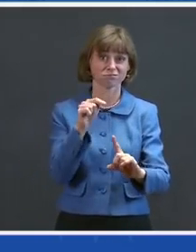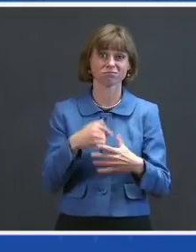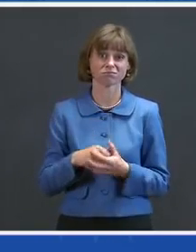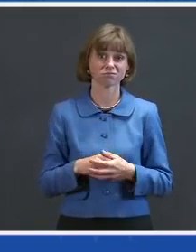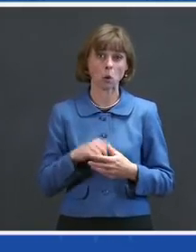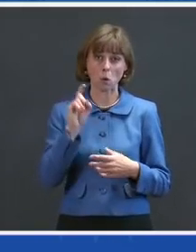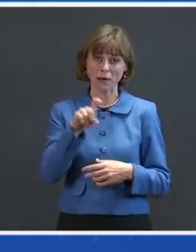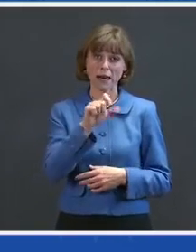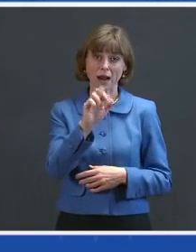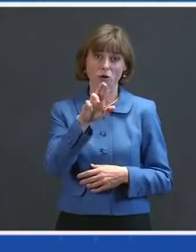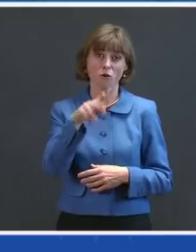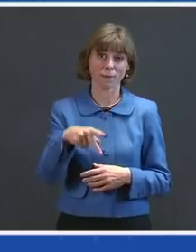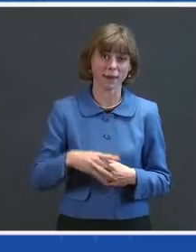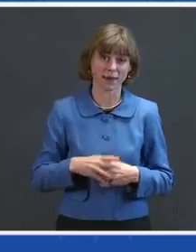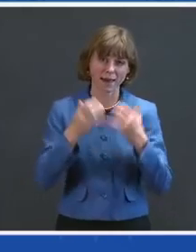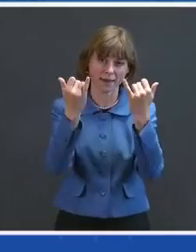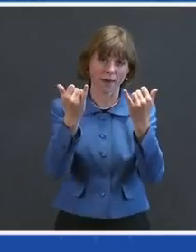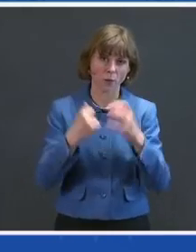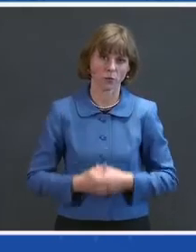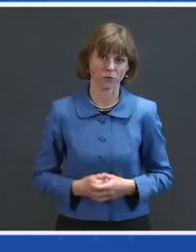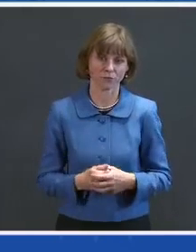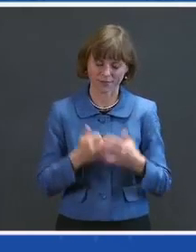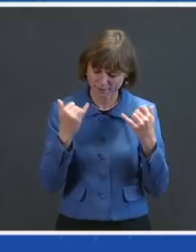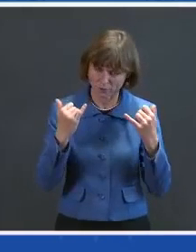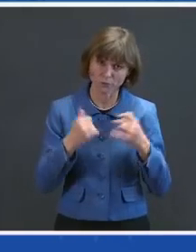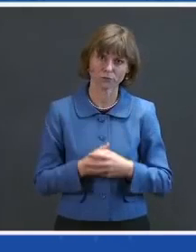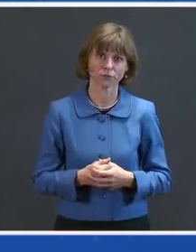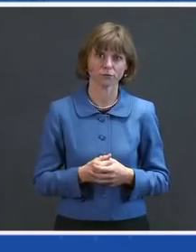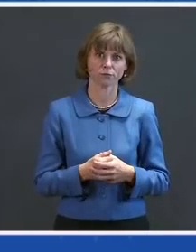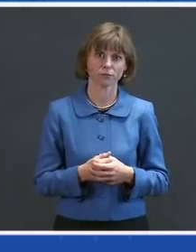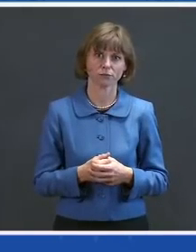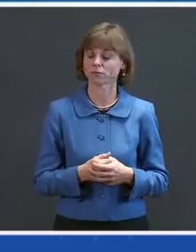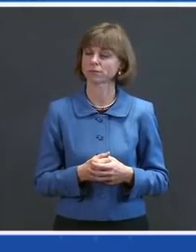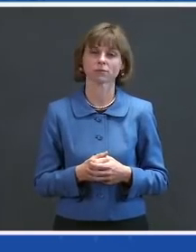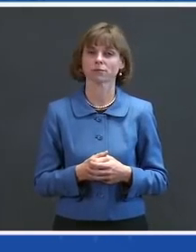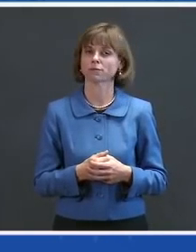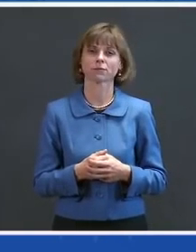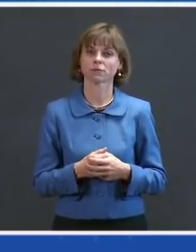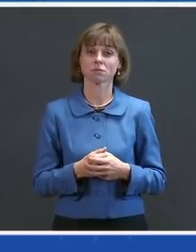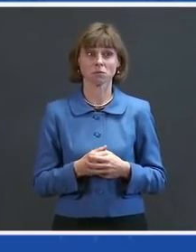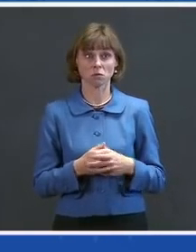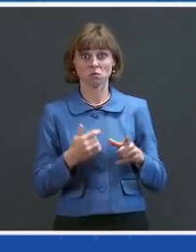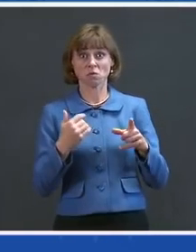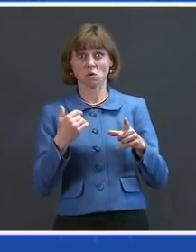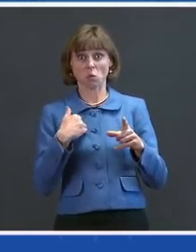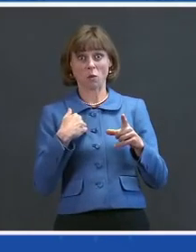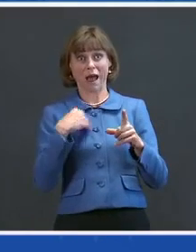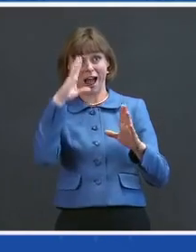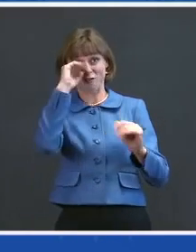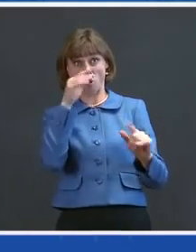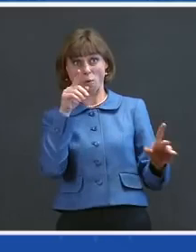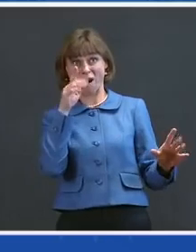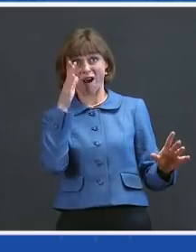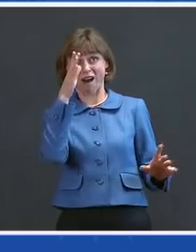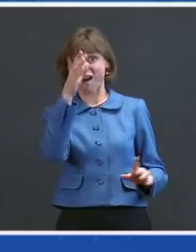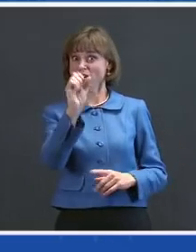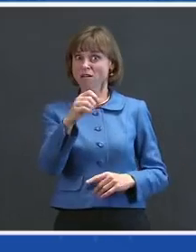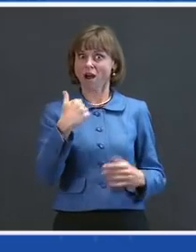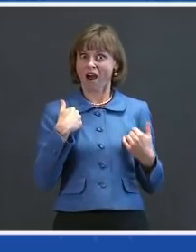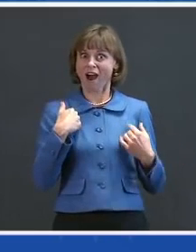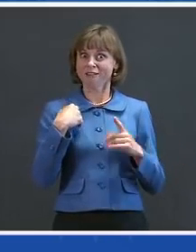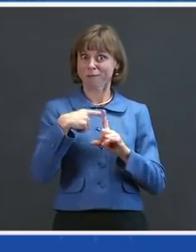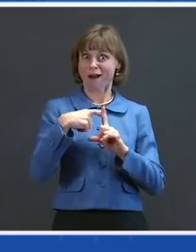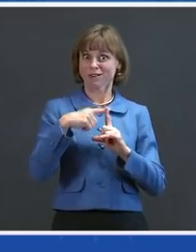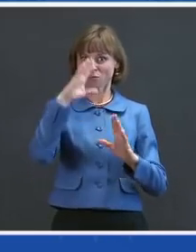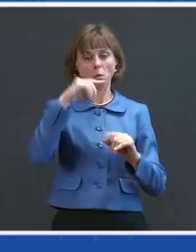American Rescue Plan now. Now. There is light at the end of the tunnel, but we cannot let our guard